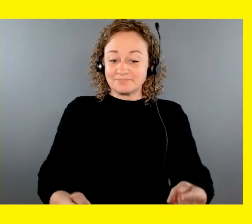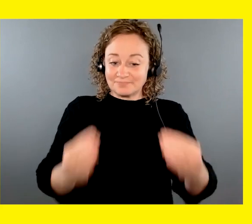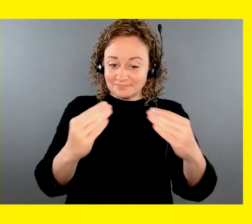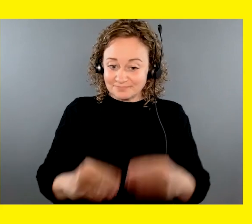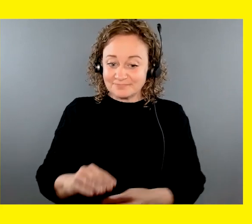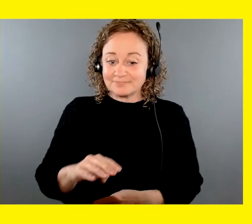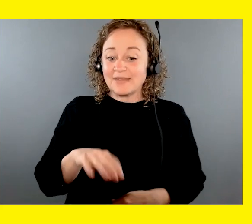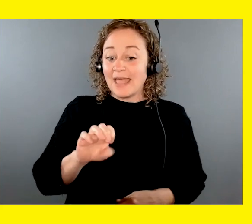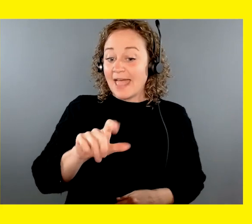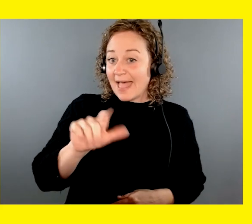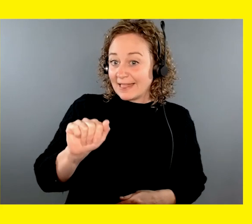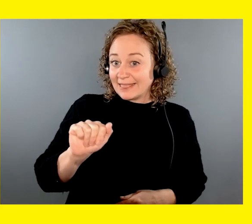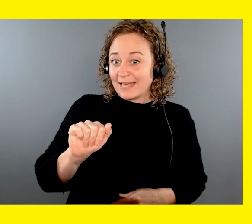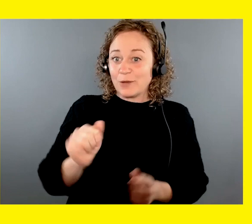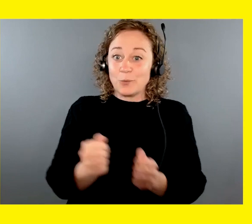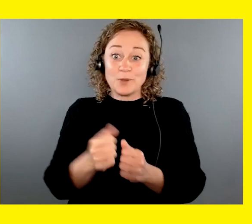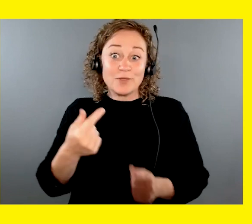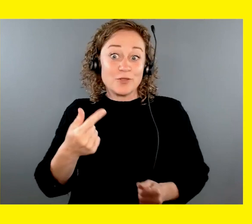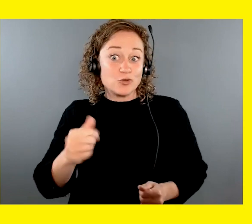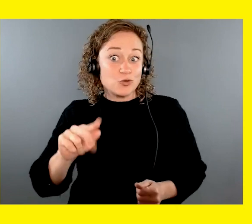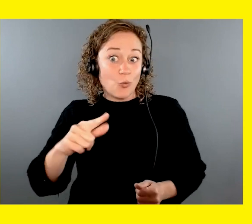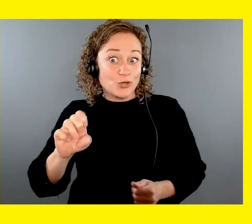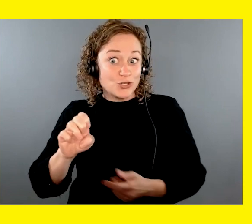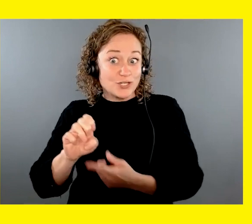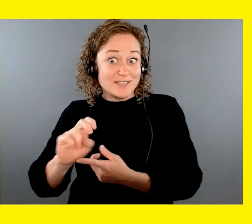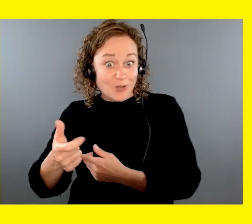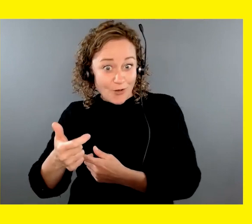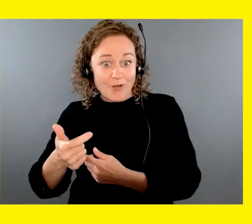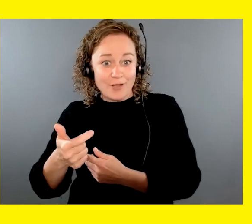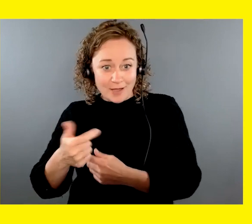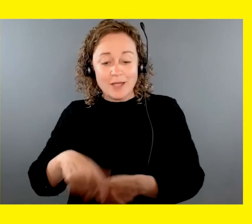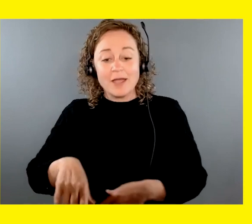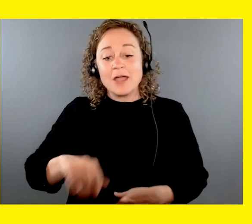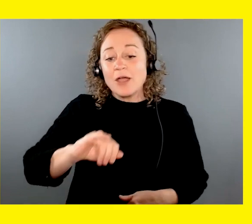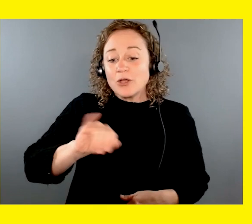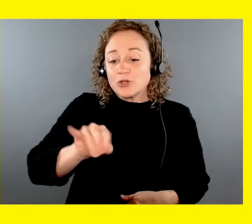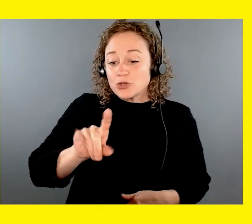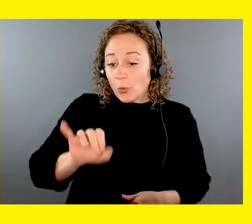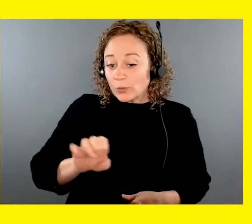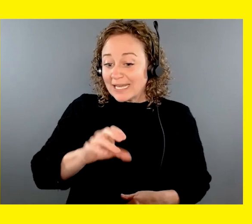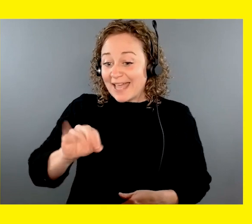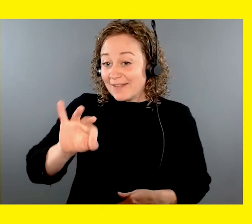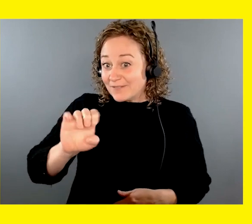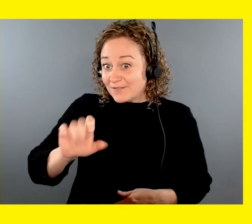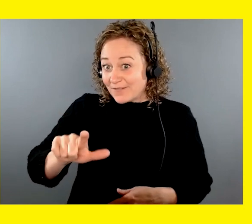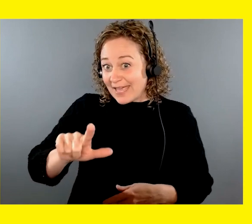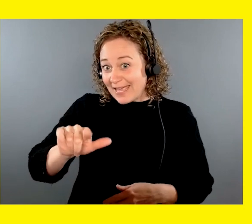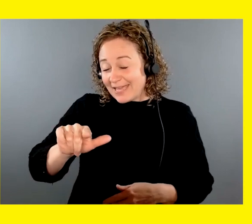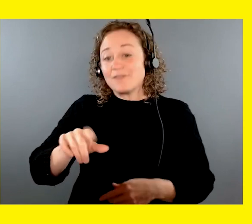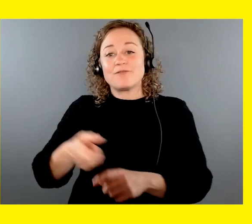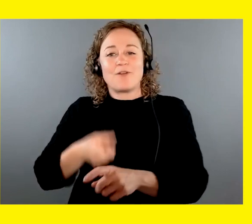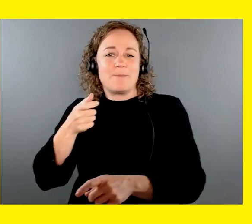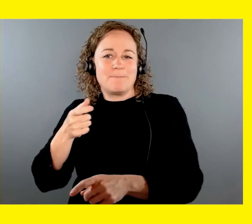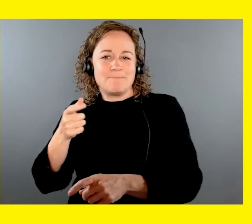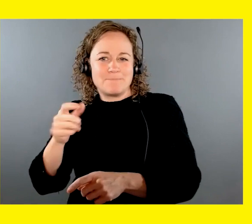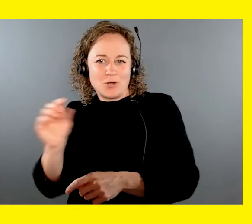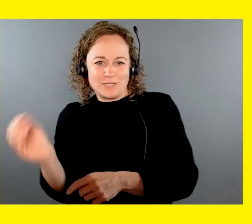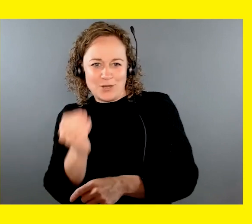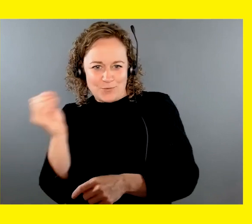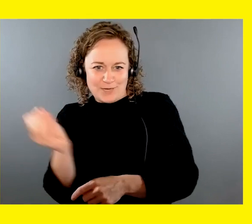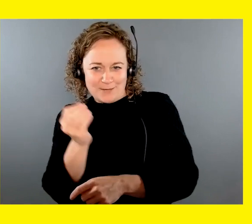Ella Avery is graduating with Georgie, who was raised by Jody Moore and Faye Cummings in Ontario and generously sponsored by Georgian.